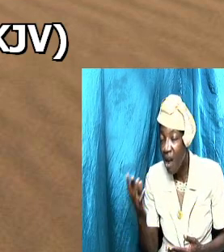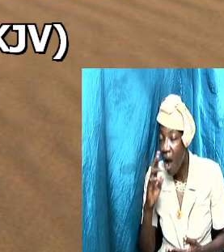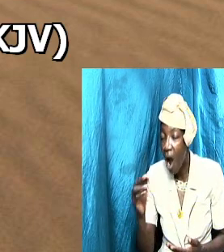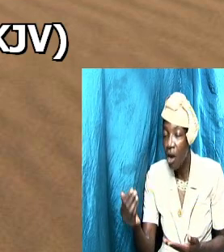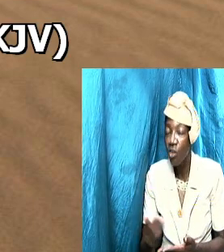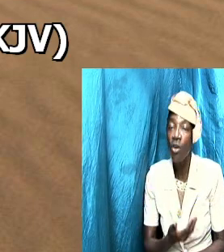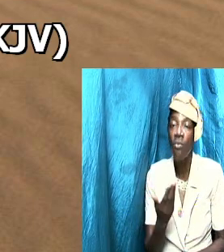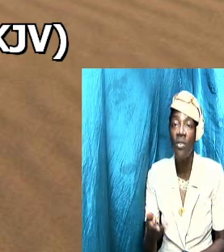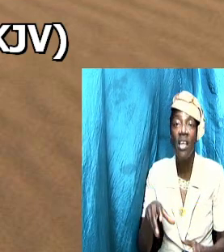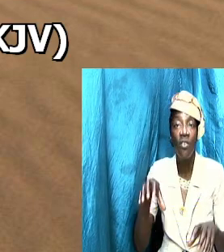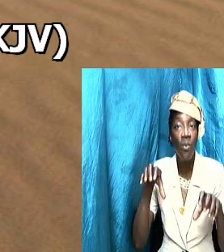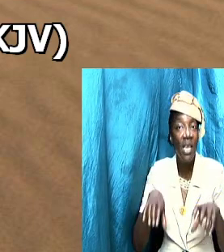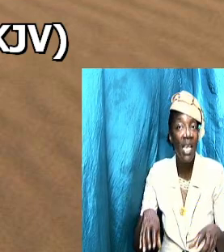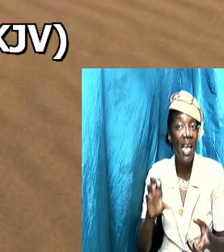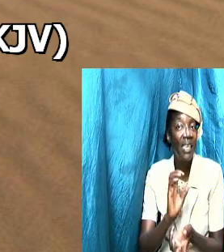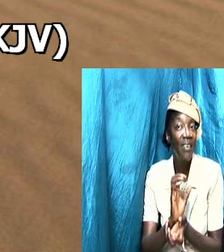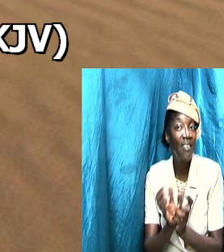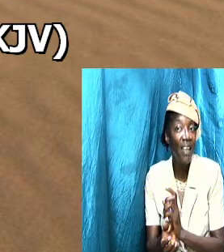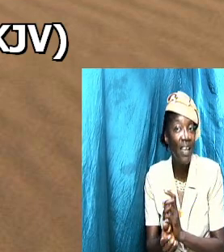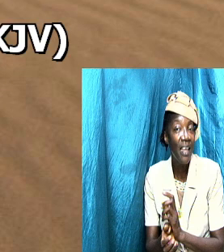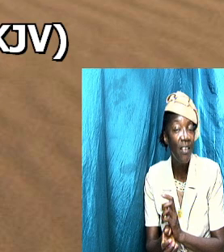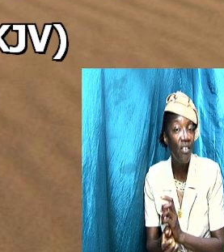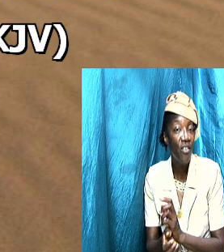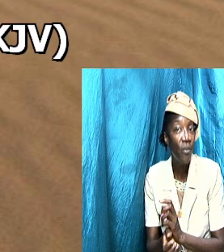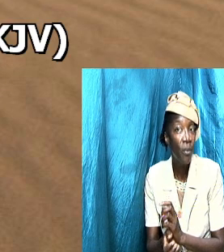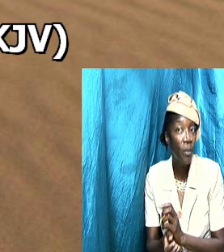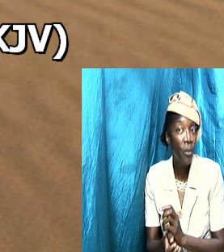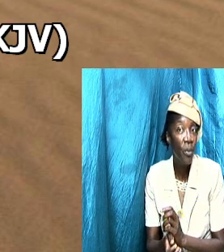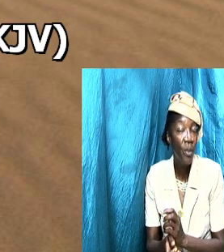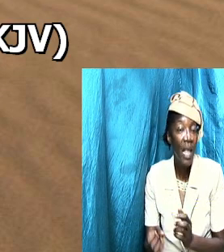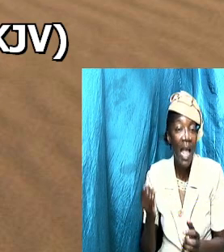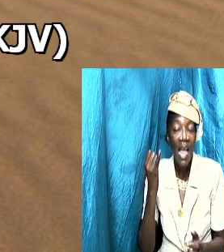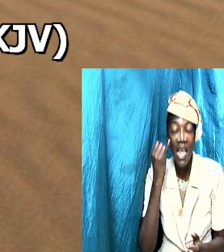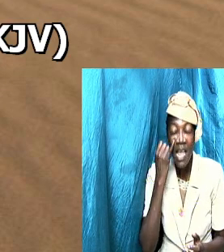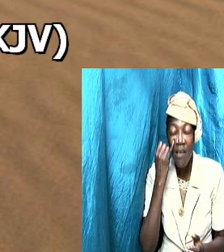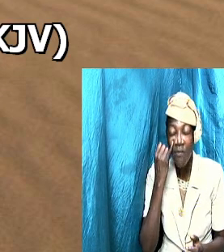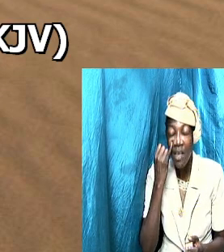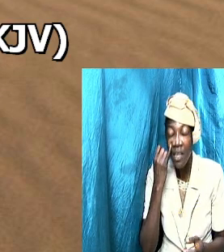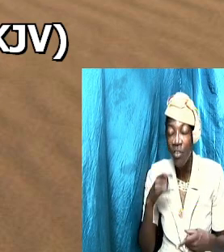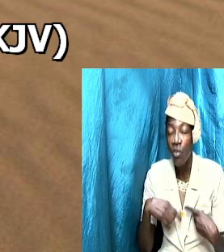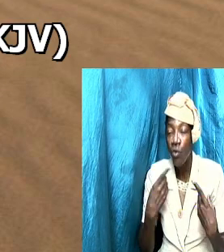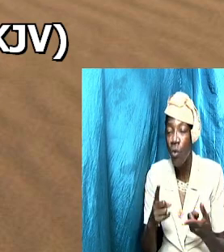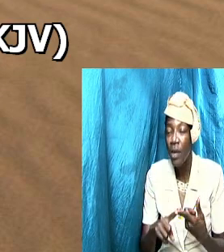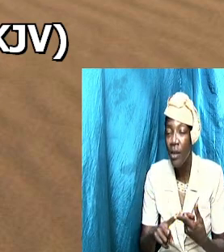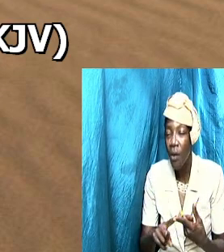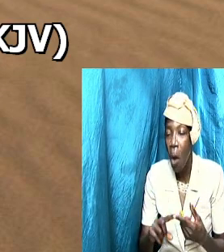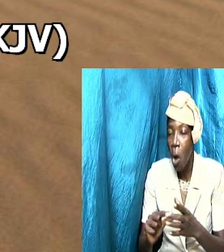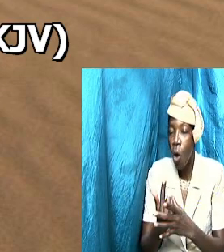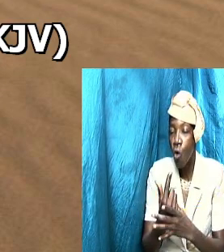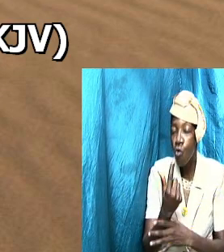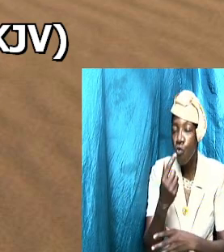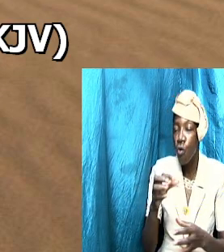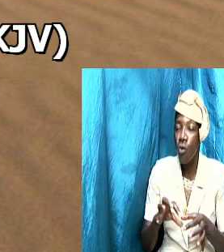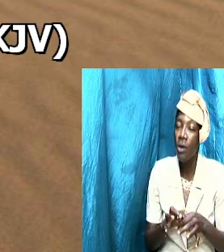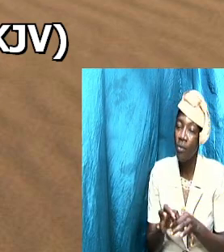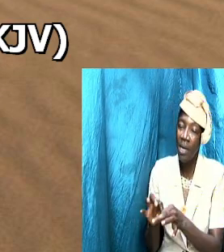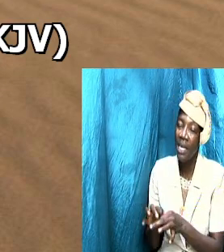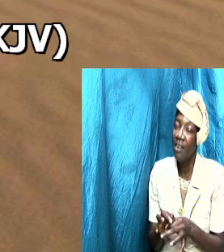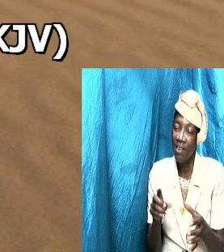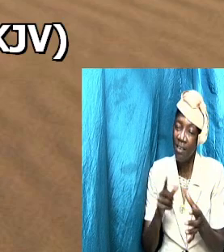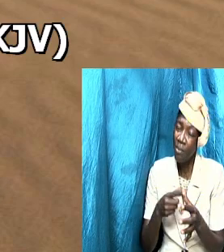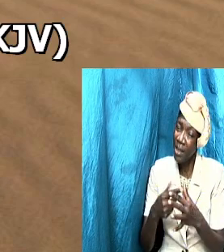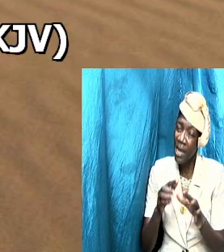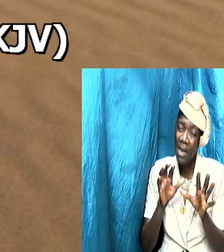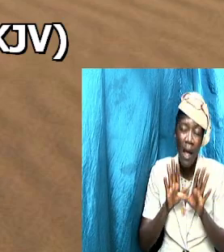and by all means if it is going to enhance and advance the relationship push for the change